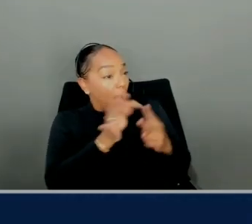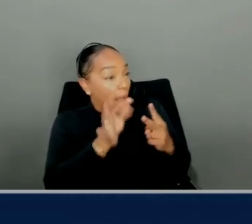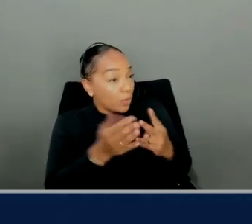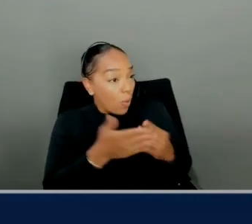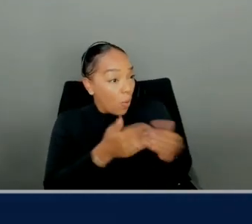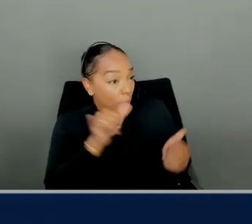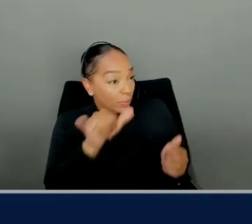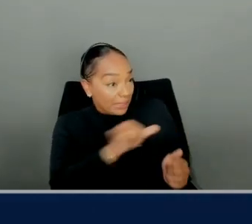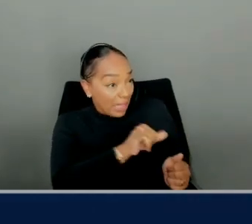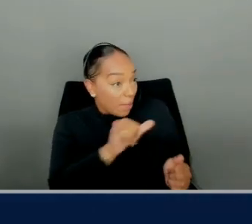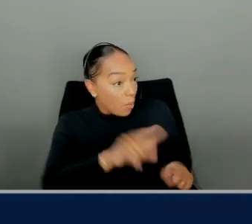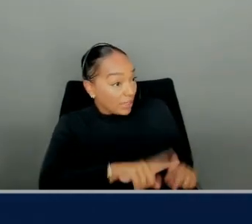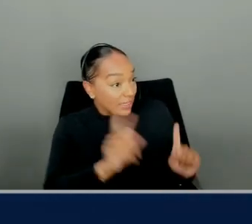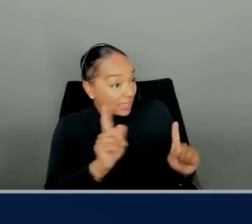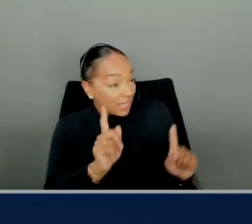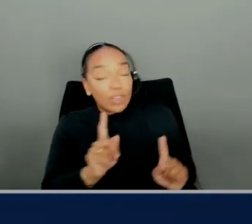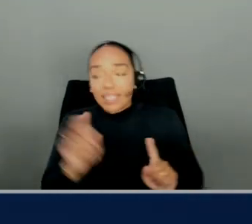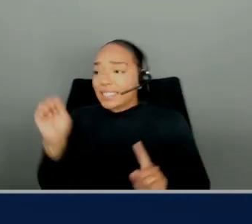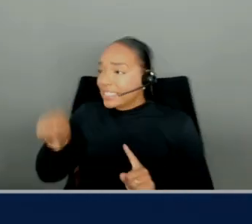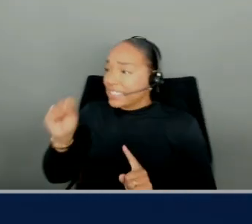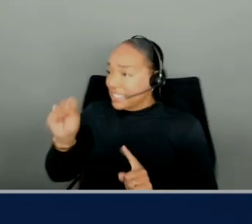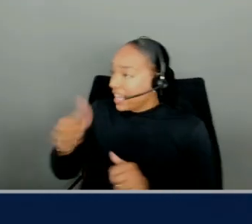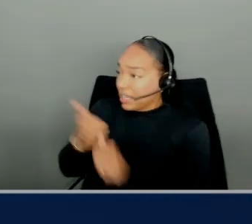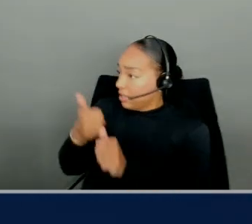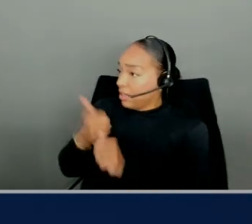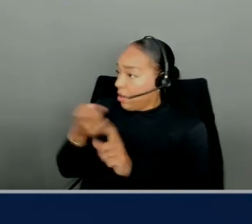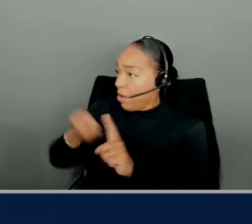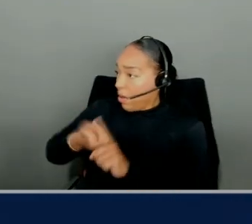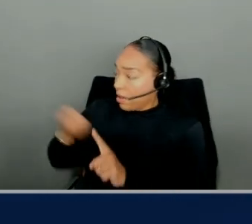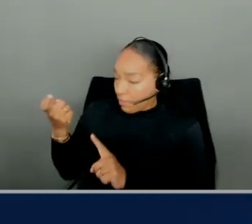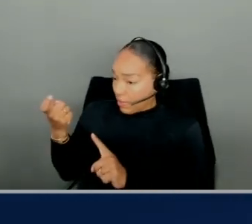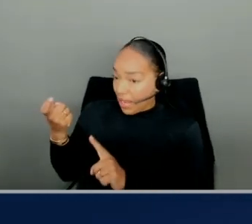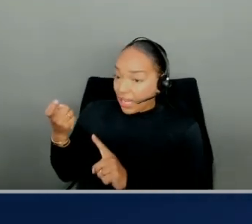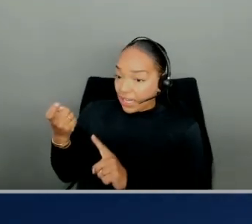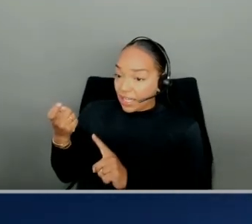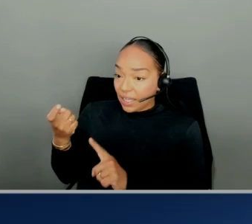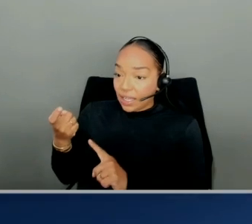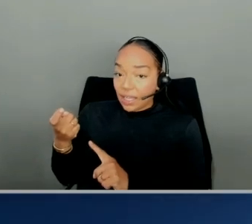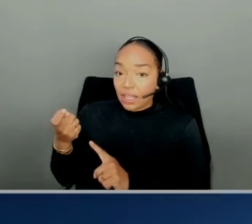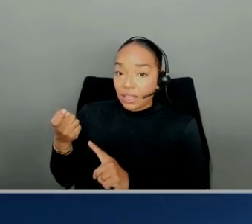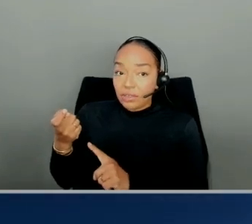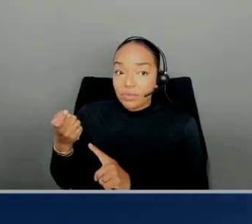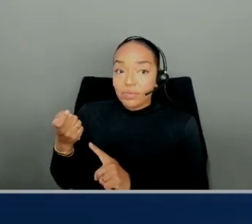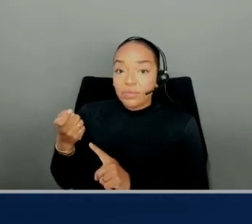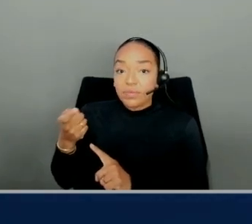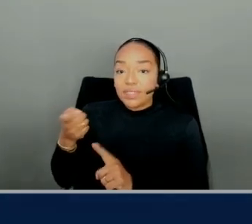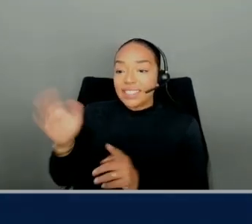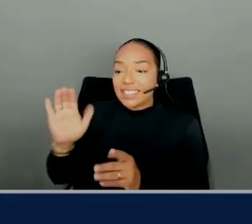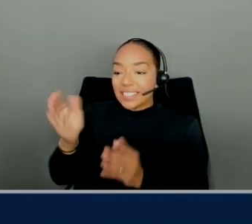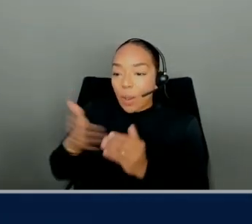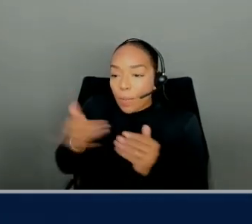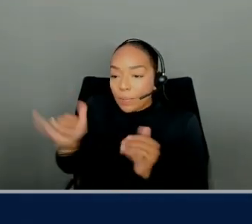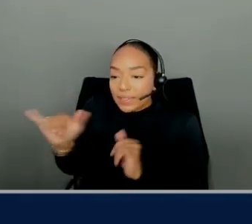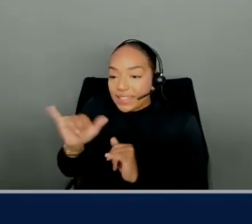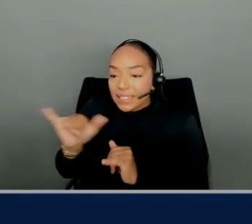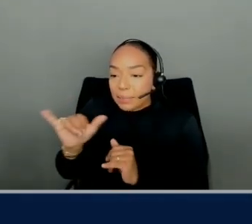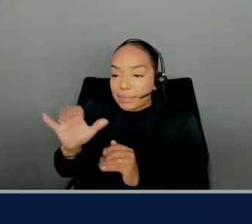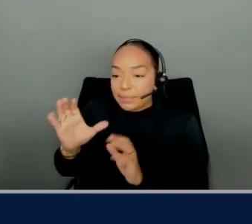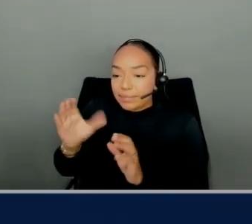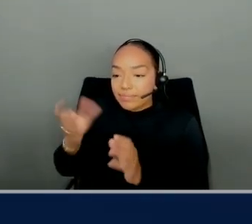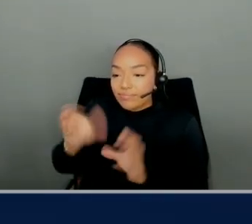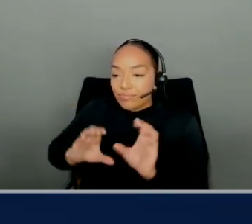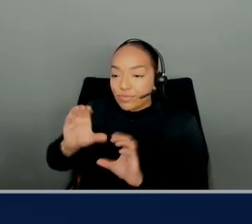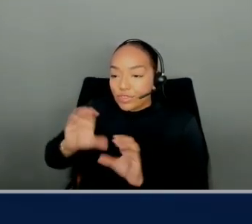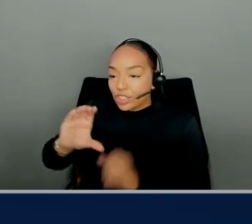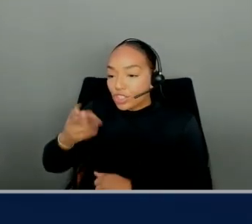different? Yeah, it's automated, right? So, similar to chat, you can just ask a question or you can